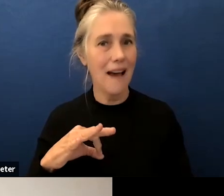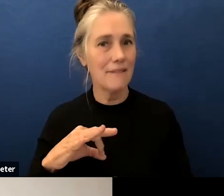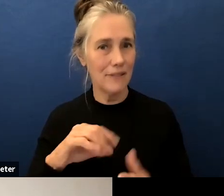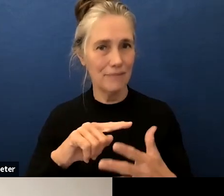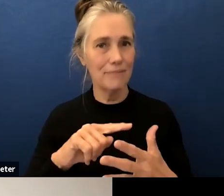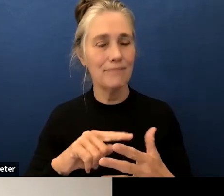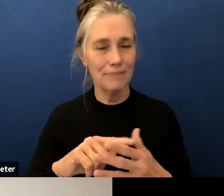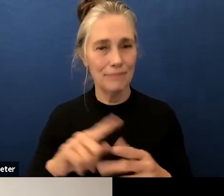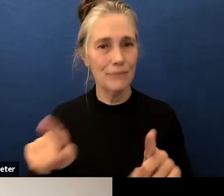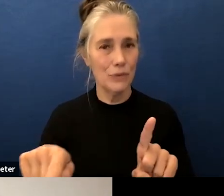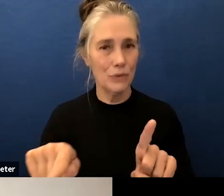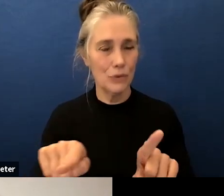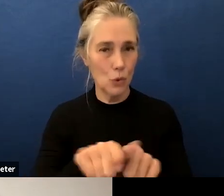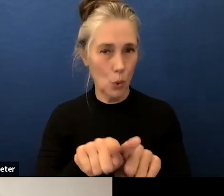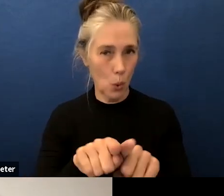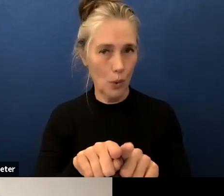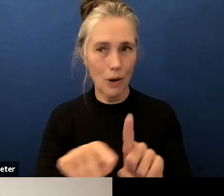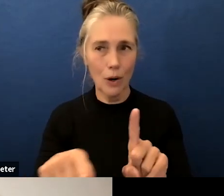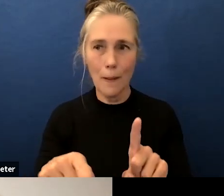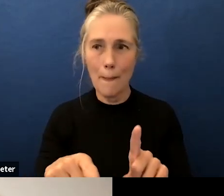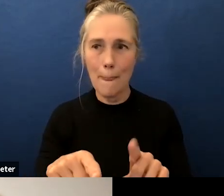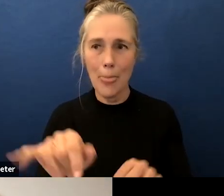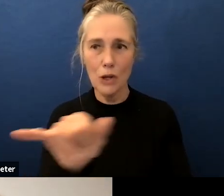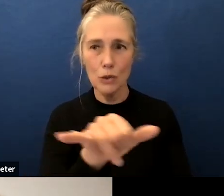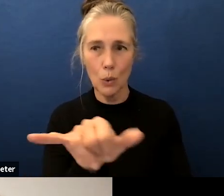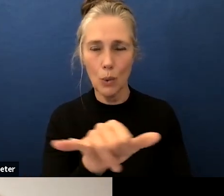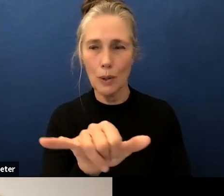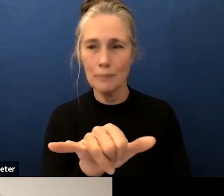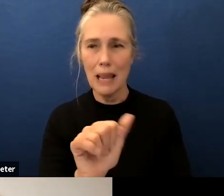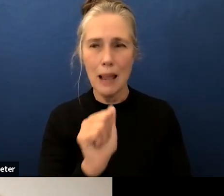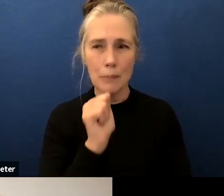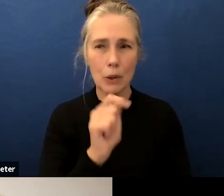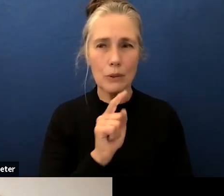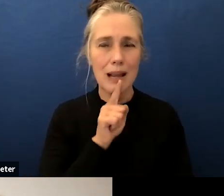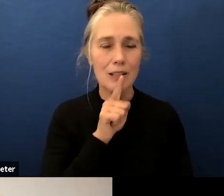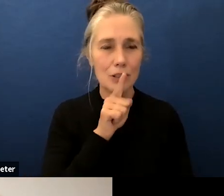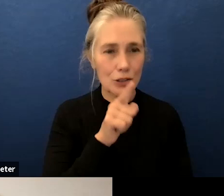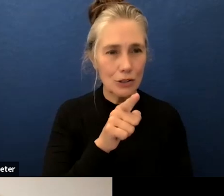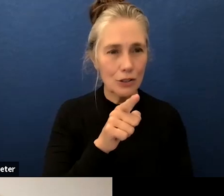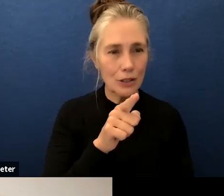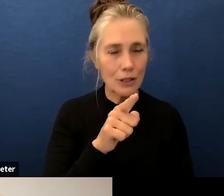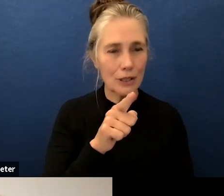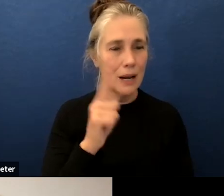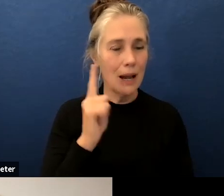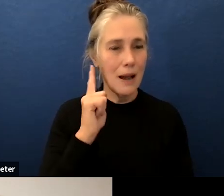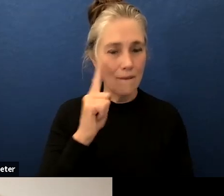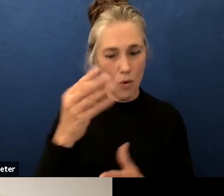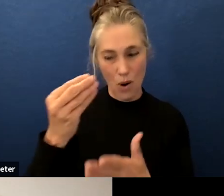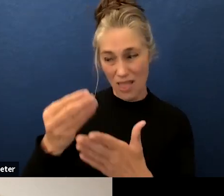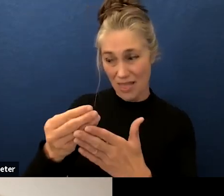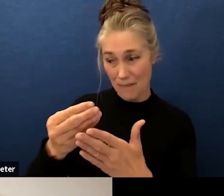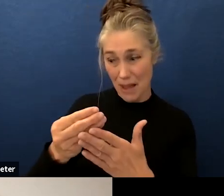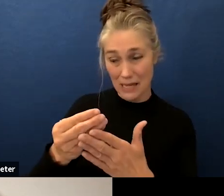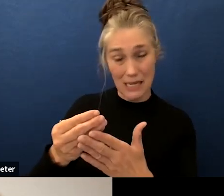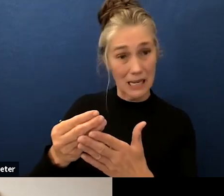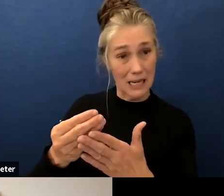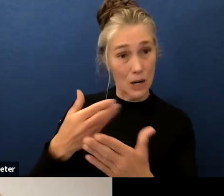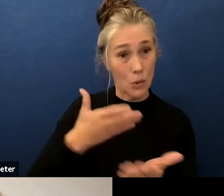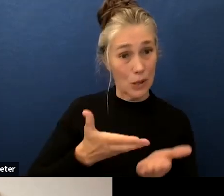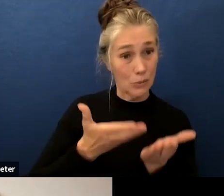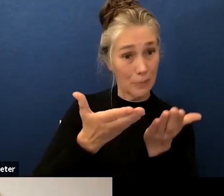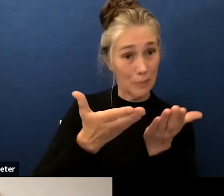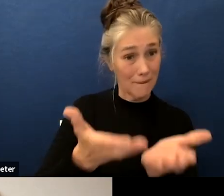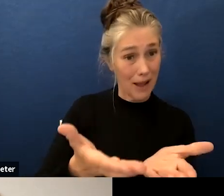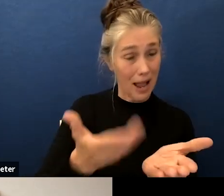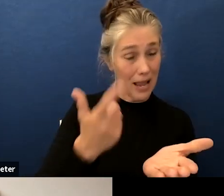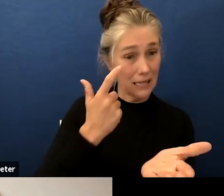say is that with this new we're not sure what we're going to see in terms of the money that will be you that will be provided to to